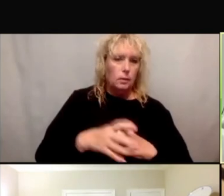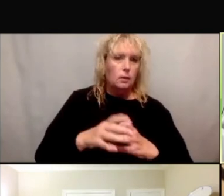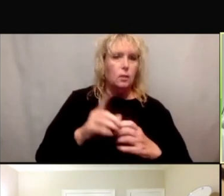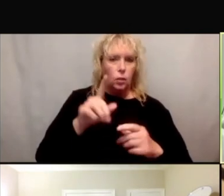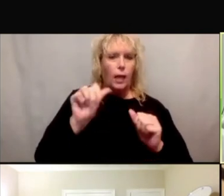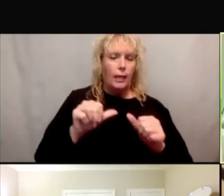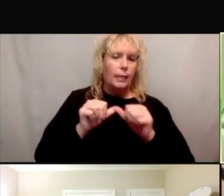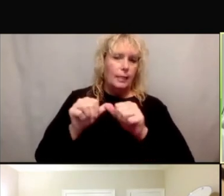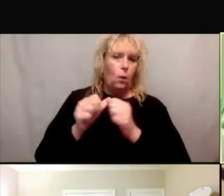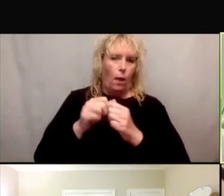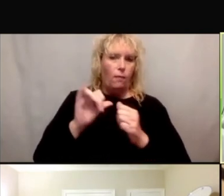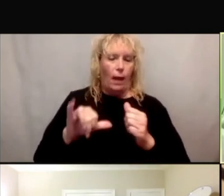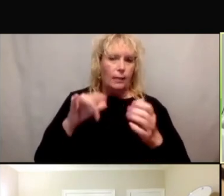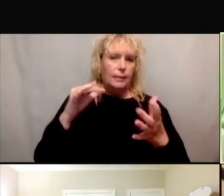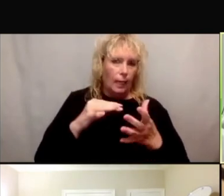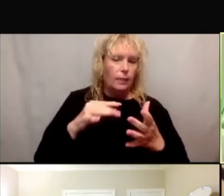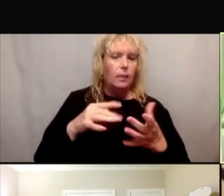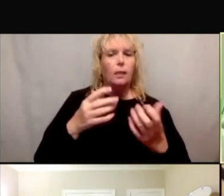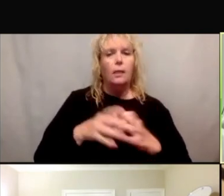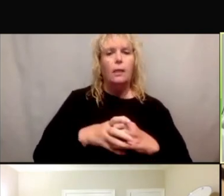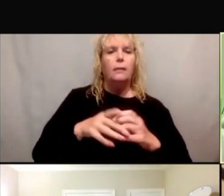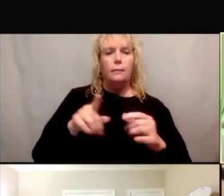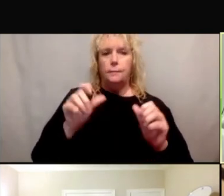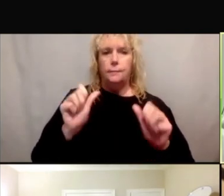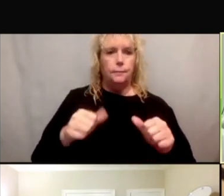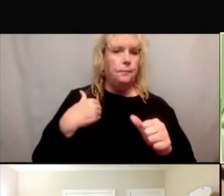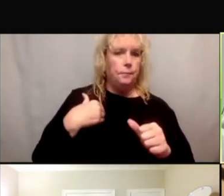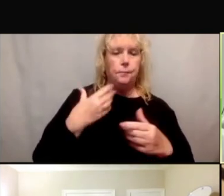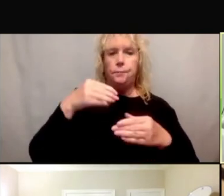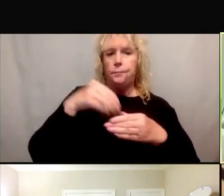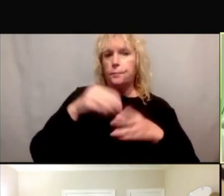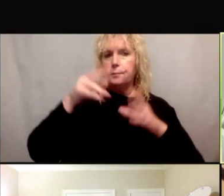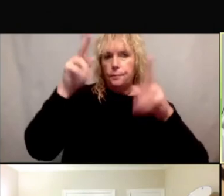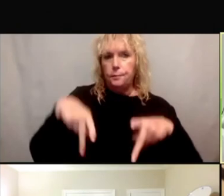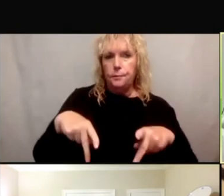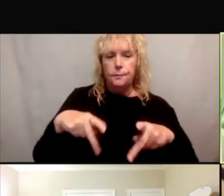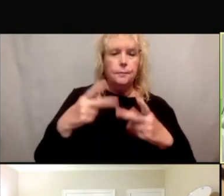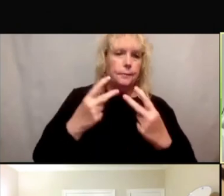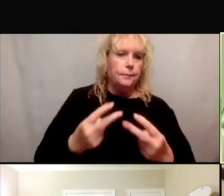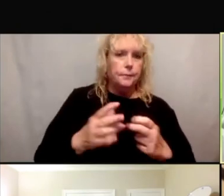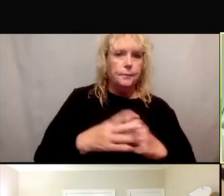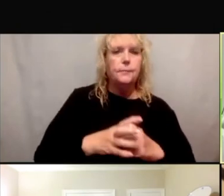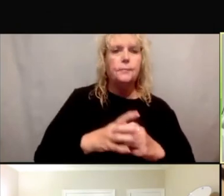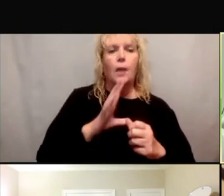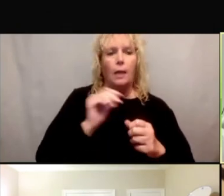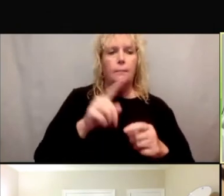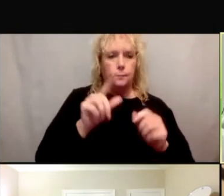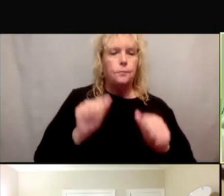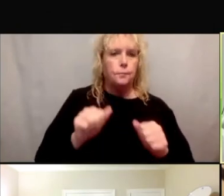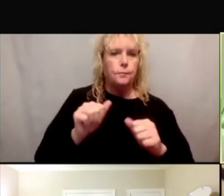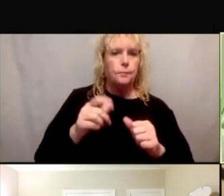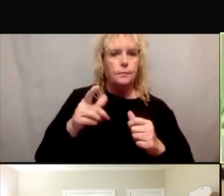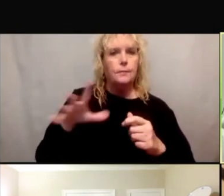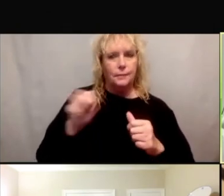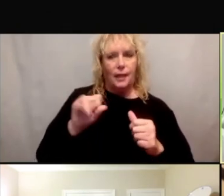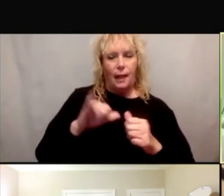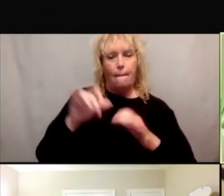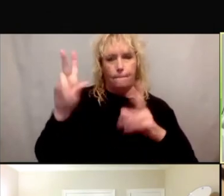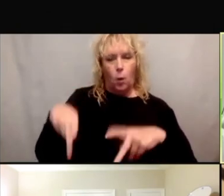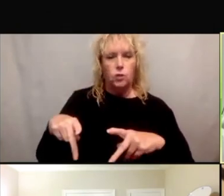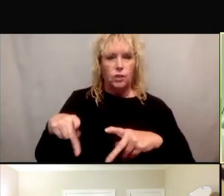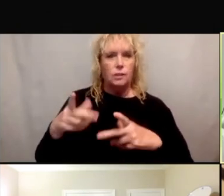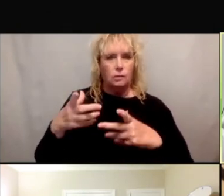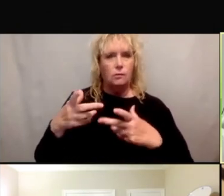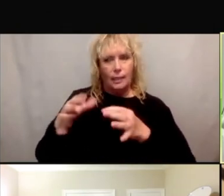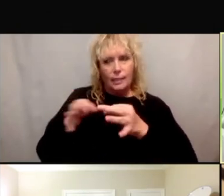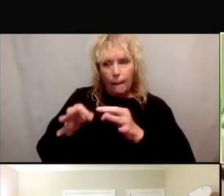study. You know, you can have an in-person visit at first, if possible, and walk that patient through the online platform and, and